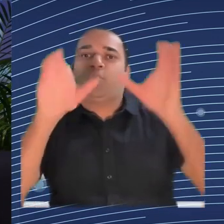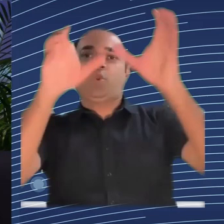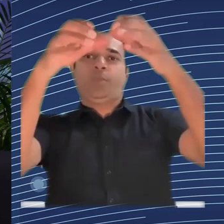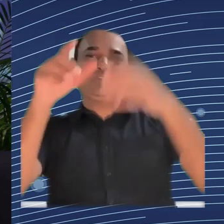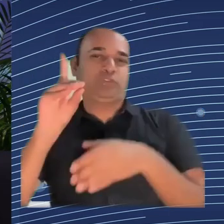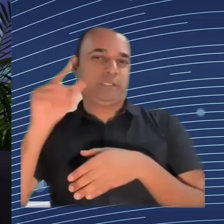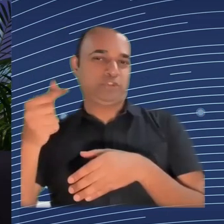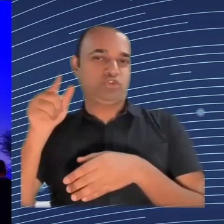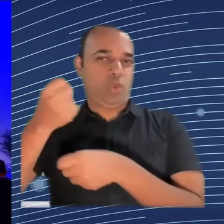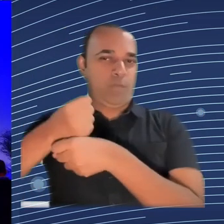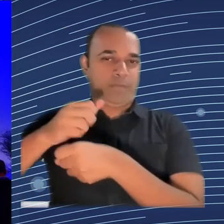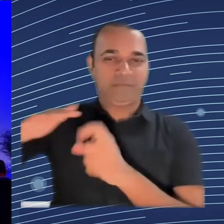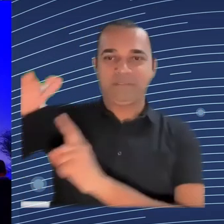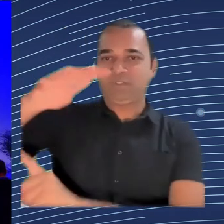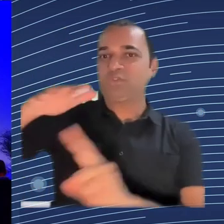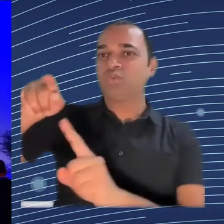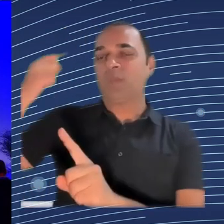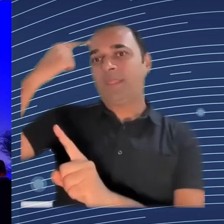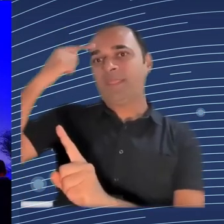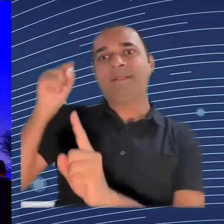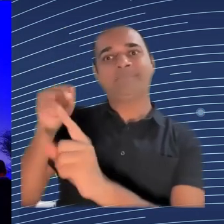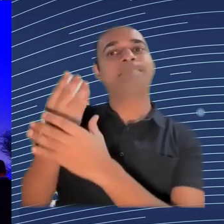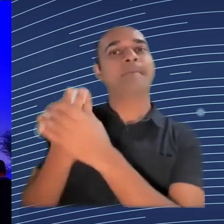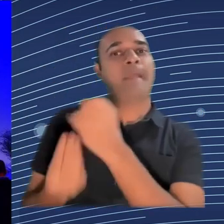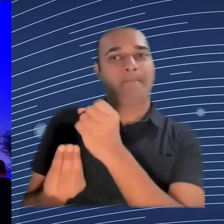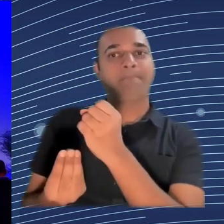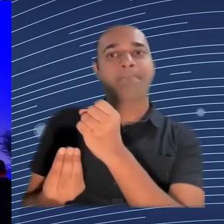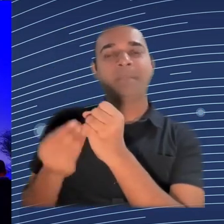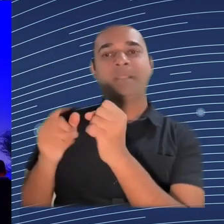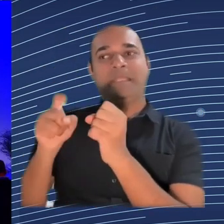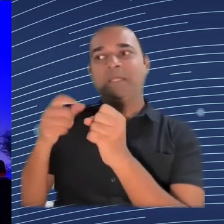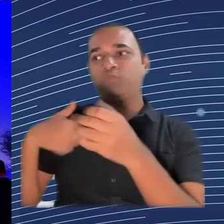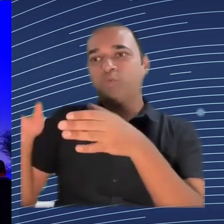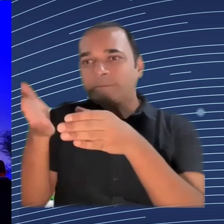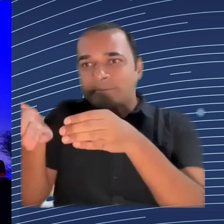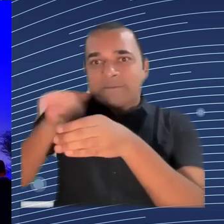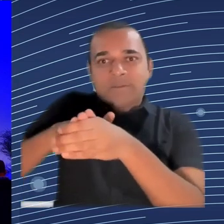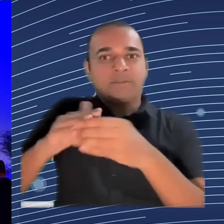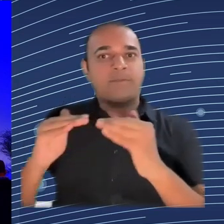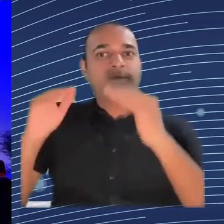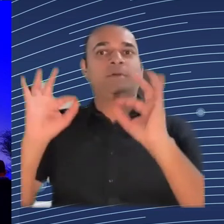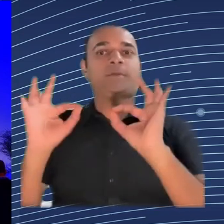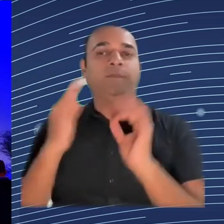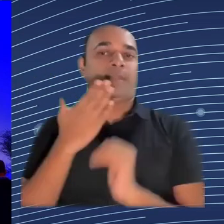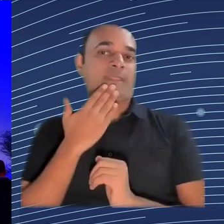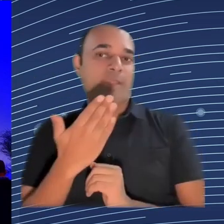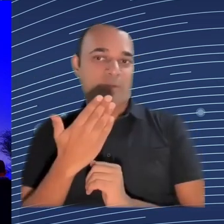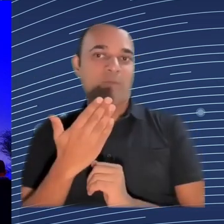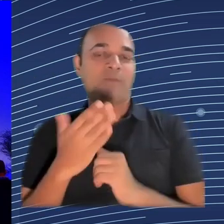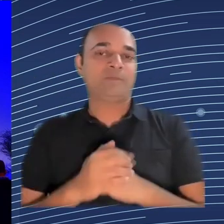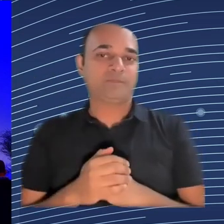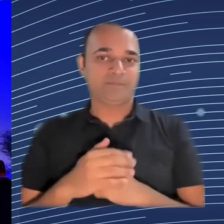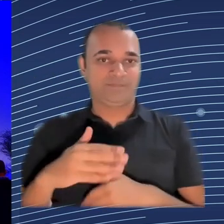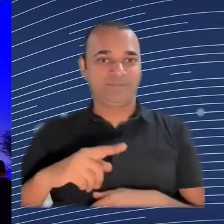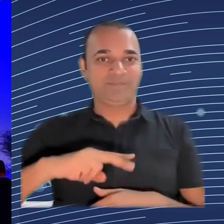Thank you, Ms. Schumann. And before I give the floor to Mr. Cerruti, just very briefly, if you could, just to make sure that we all understand, do you think,